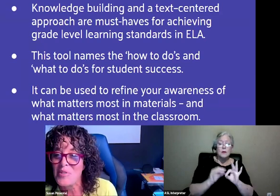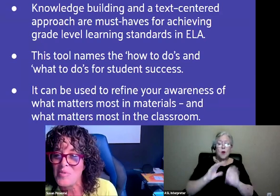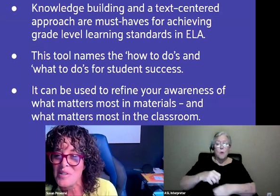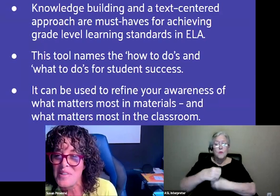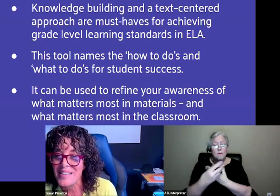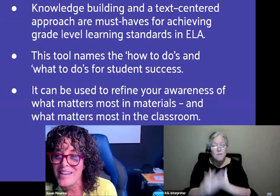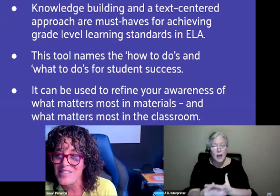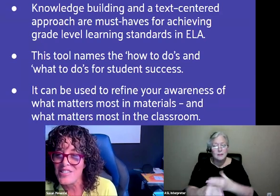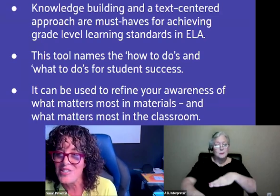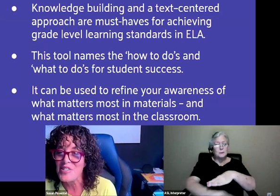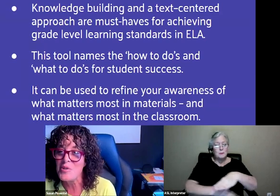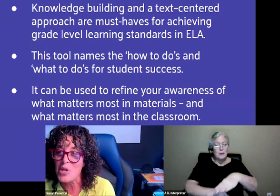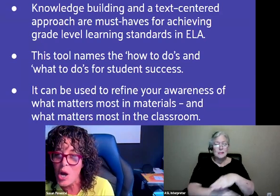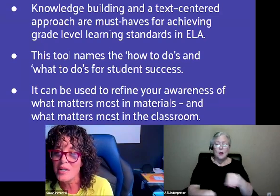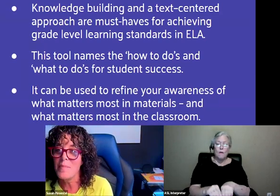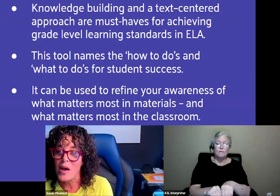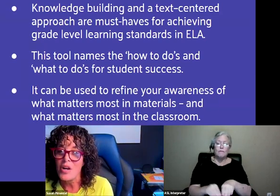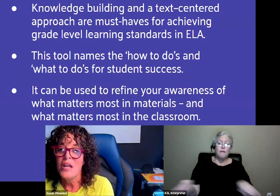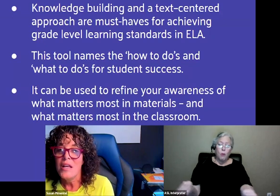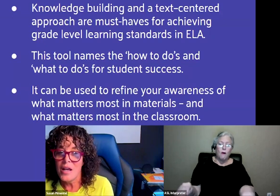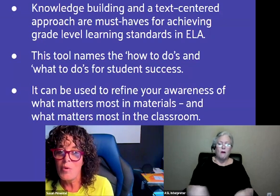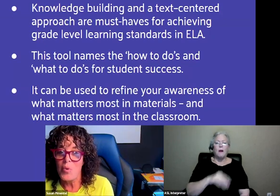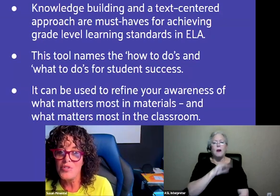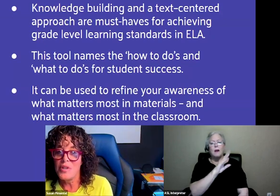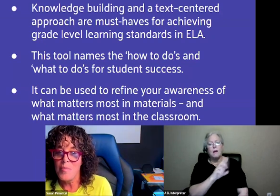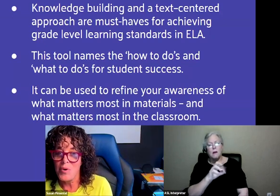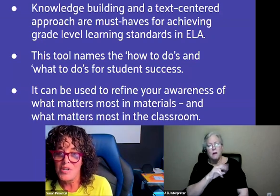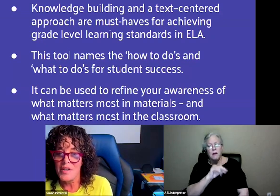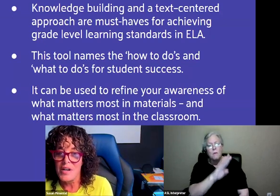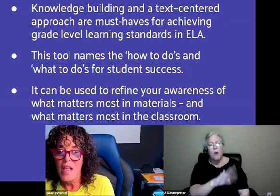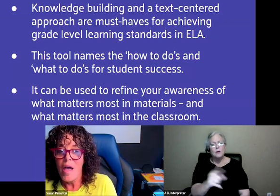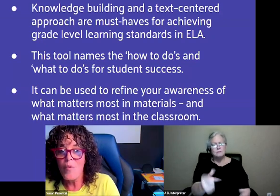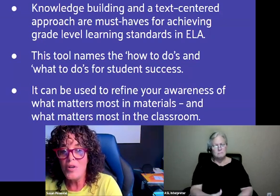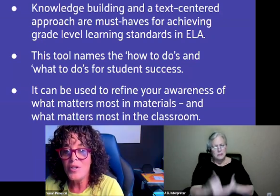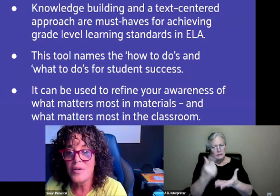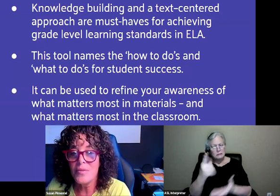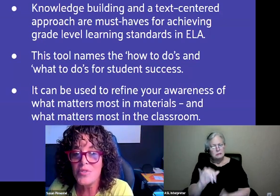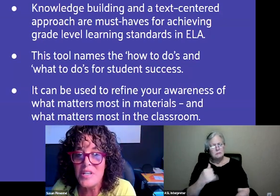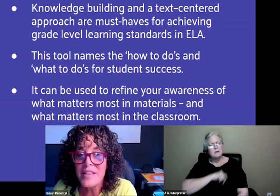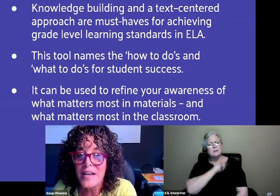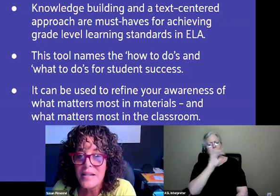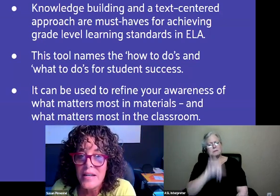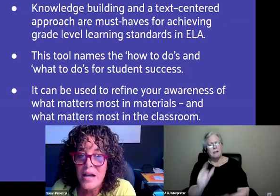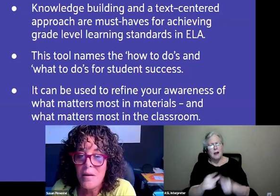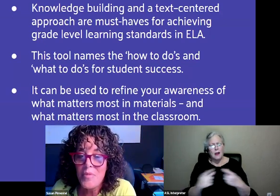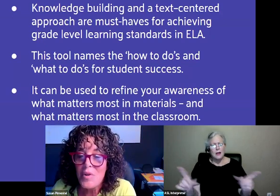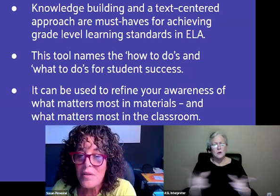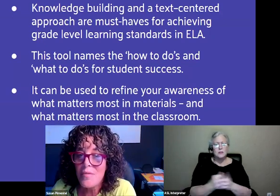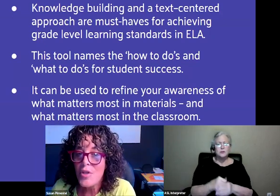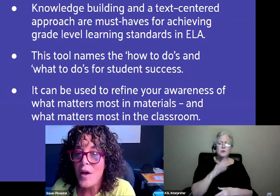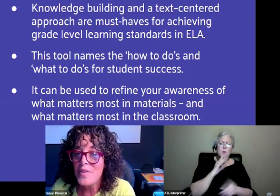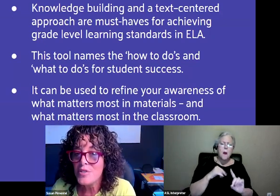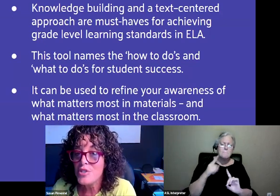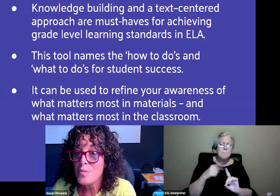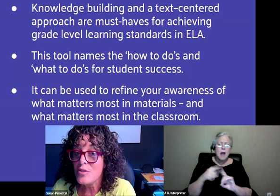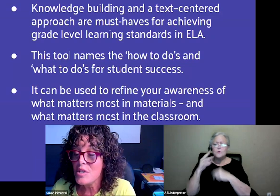Barbara, you helped us with some of that language, too, as you were talking about Ed Reports and the importance of it. I want you to see that we